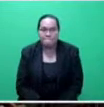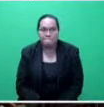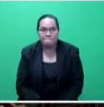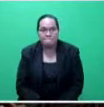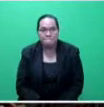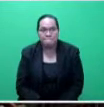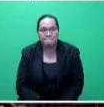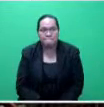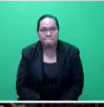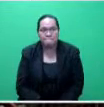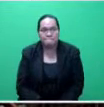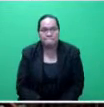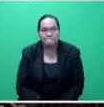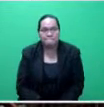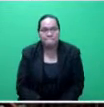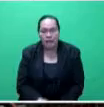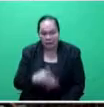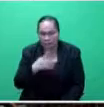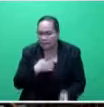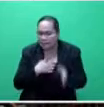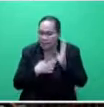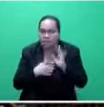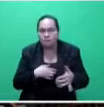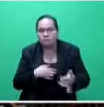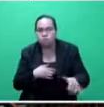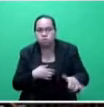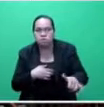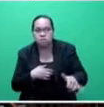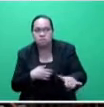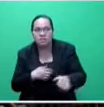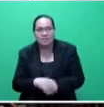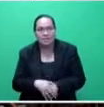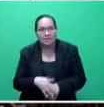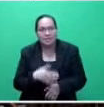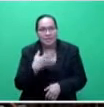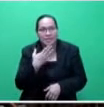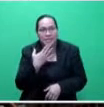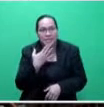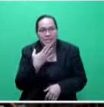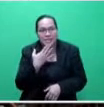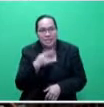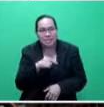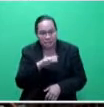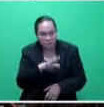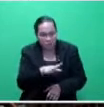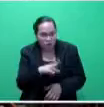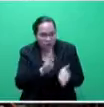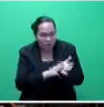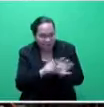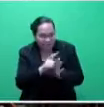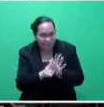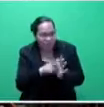Whoever's telephone is ringing there, make sure you keep in good relations with your mother-in-law.